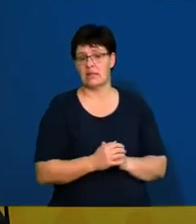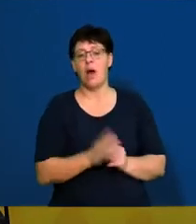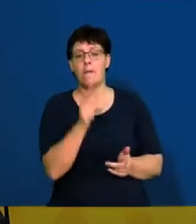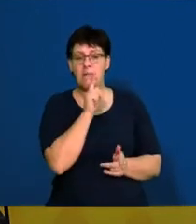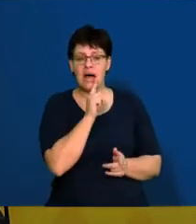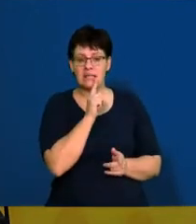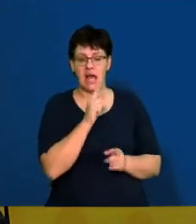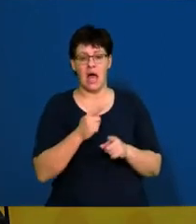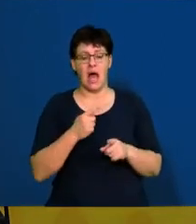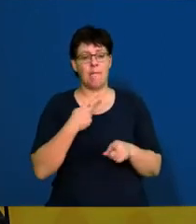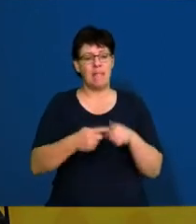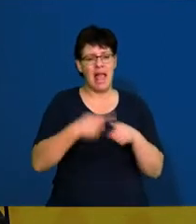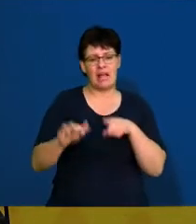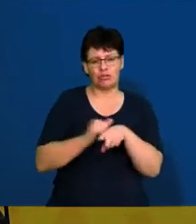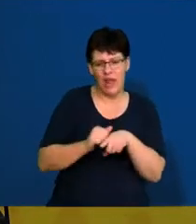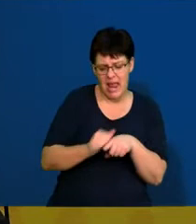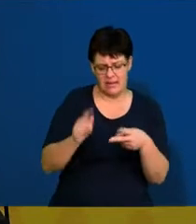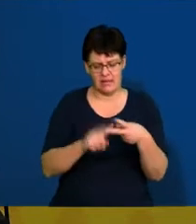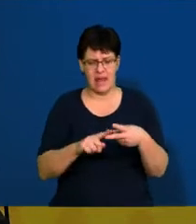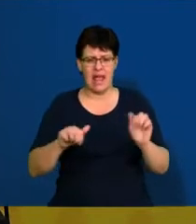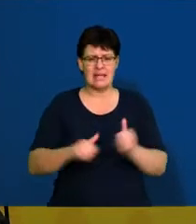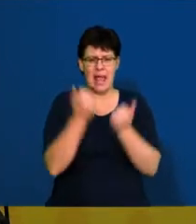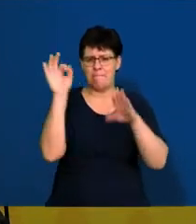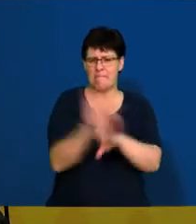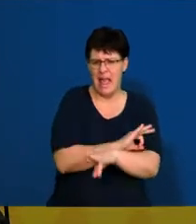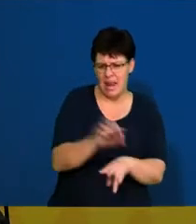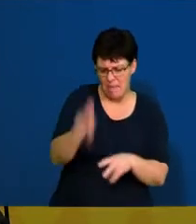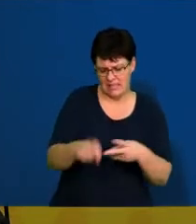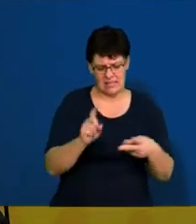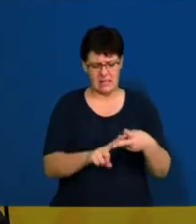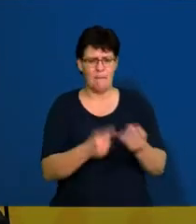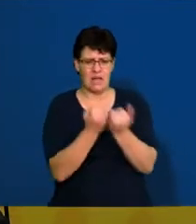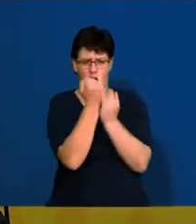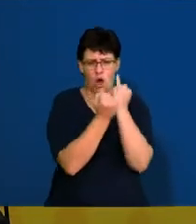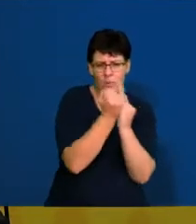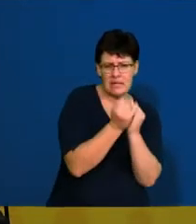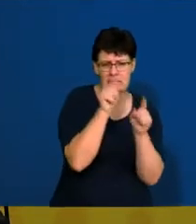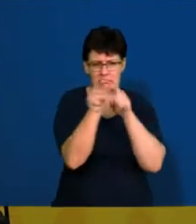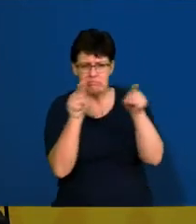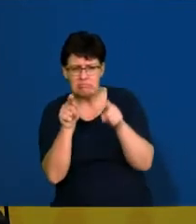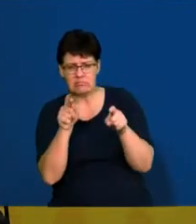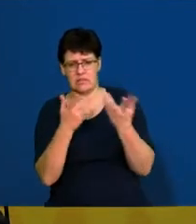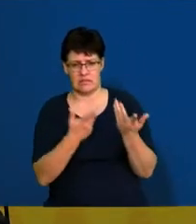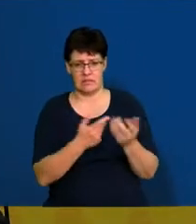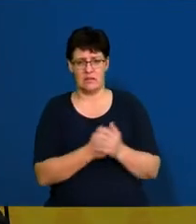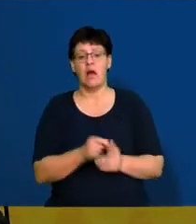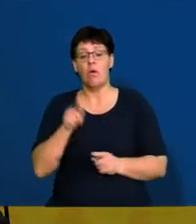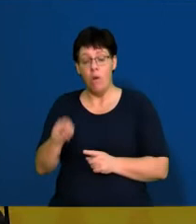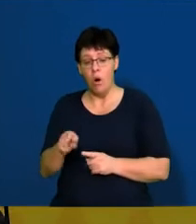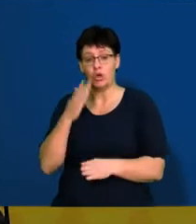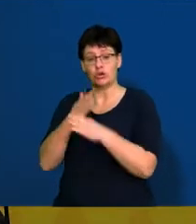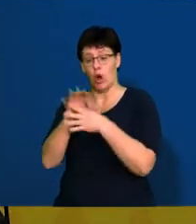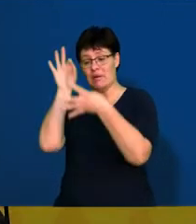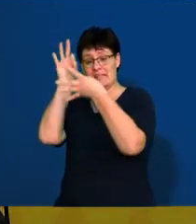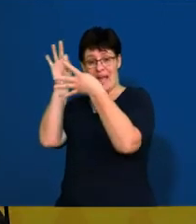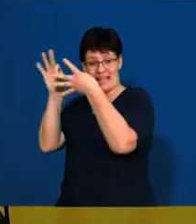train the players, you must come up with a game plan, you must be able to be competitive in various leagues. Where